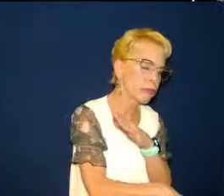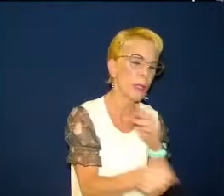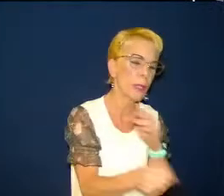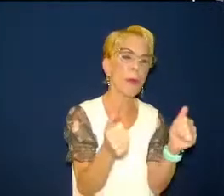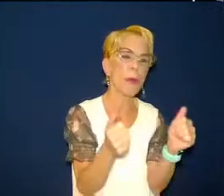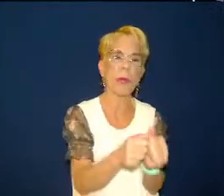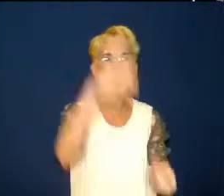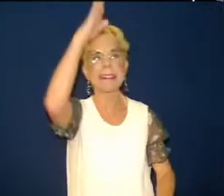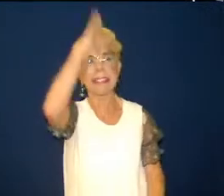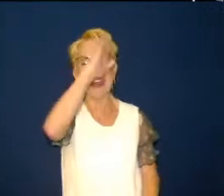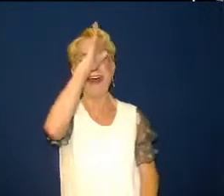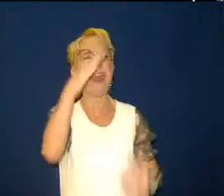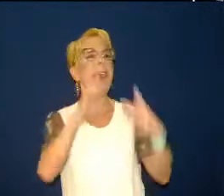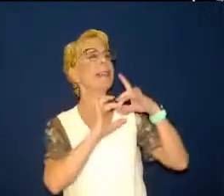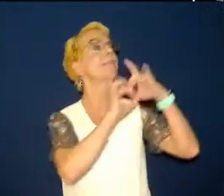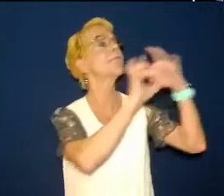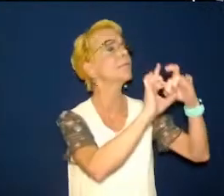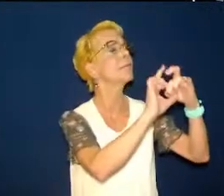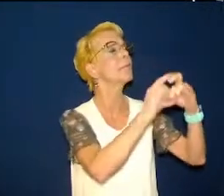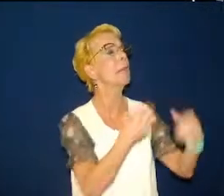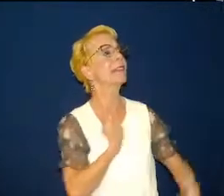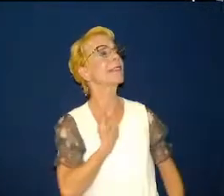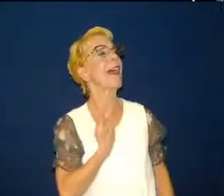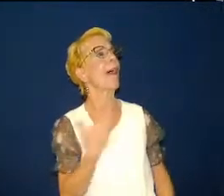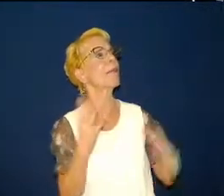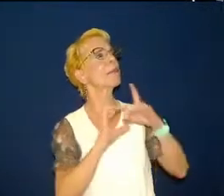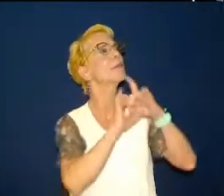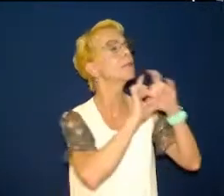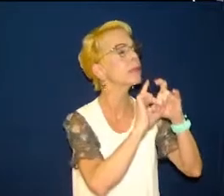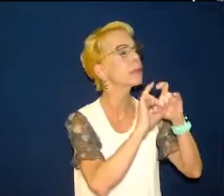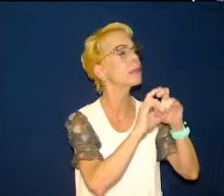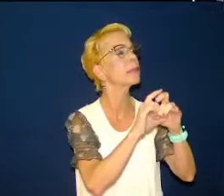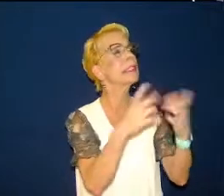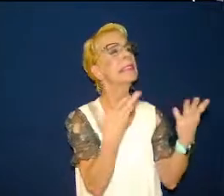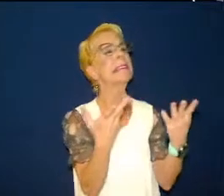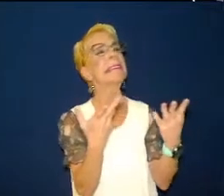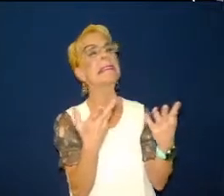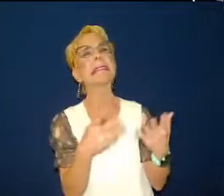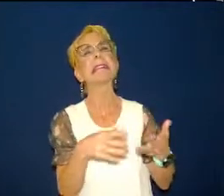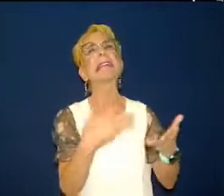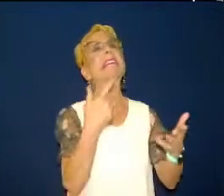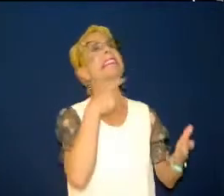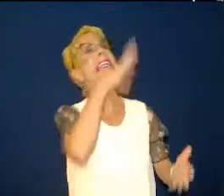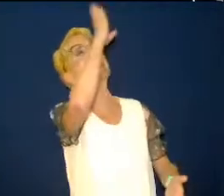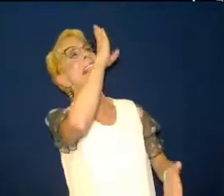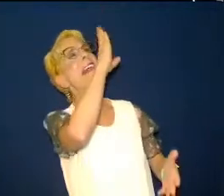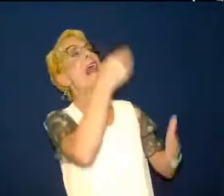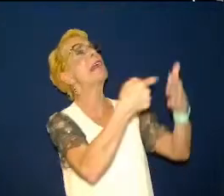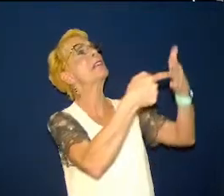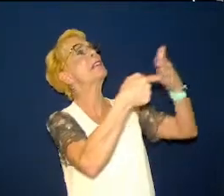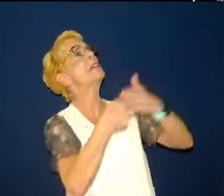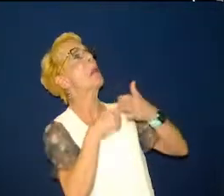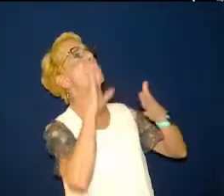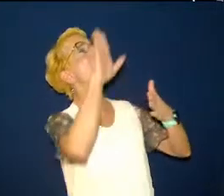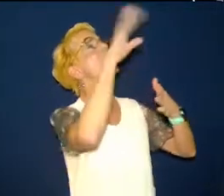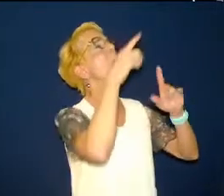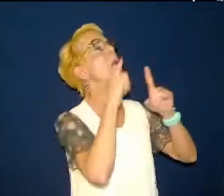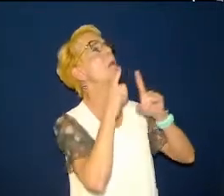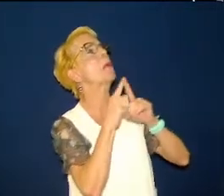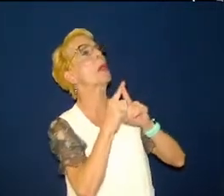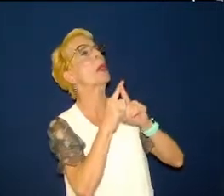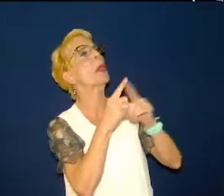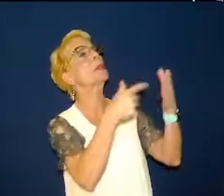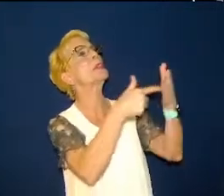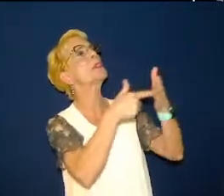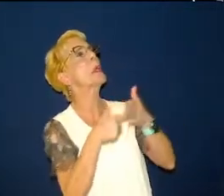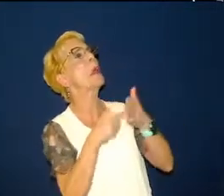go deeper with christ and say lord show me more about your word sin has always been out there there's been crooked kings